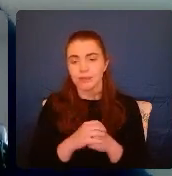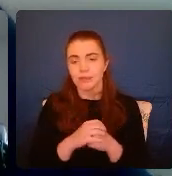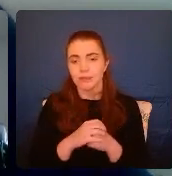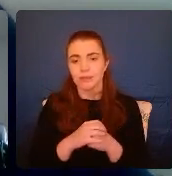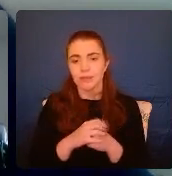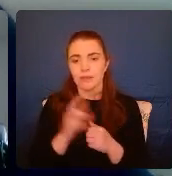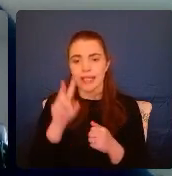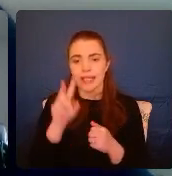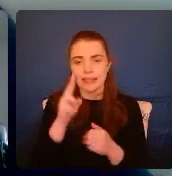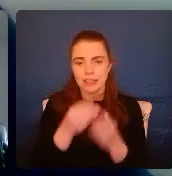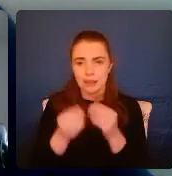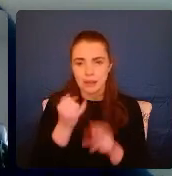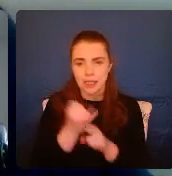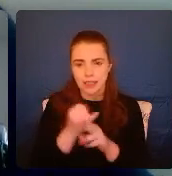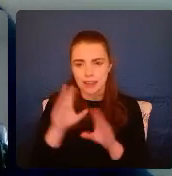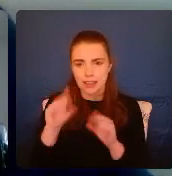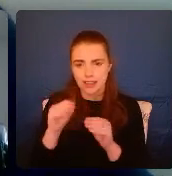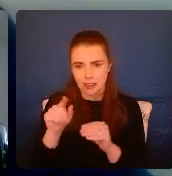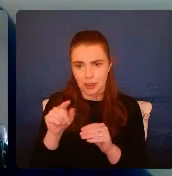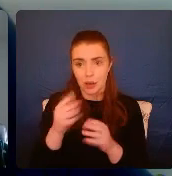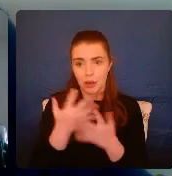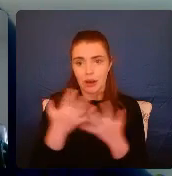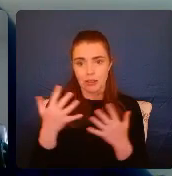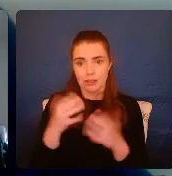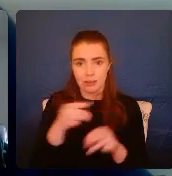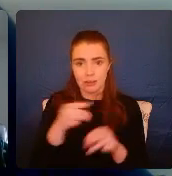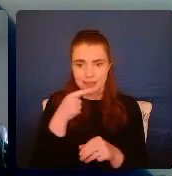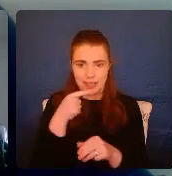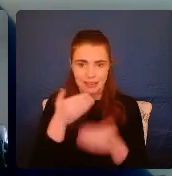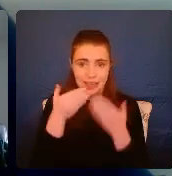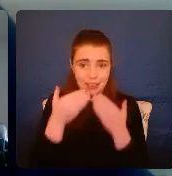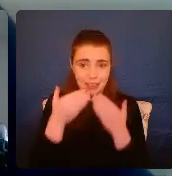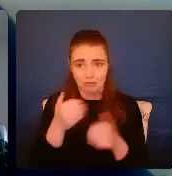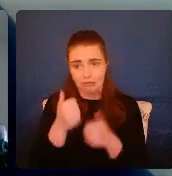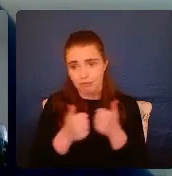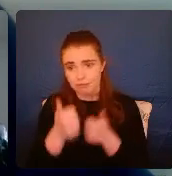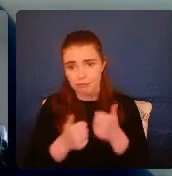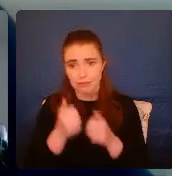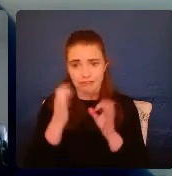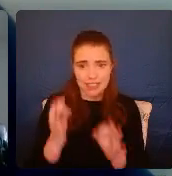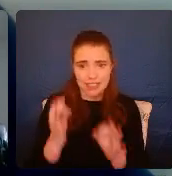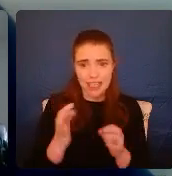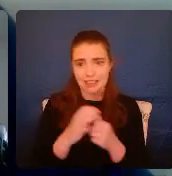I can see something in the chat function. Oh, yes, there's lots of praise there, Mark. Fantastic.